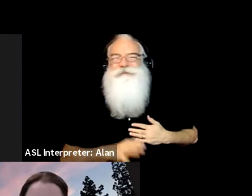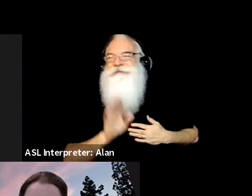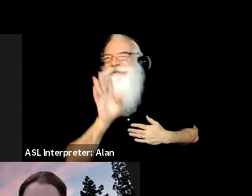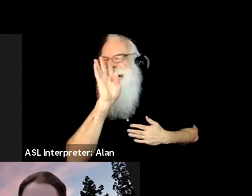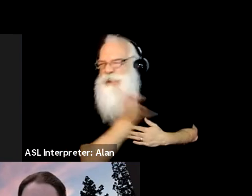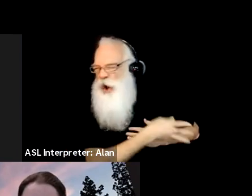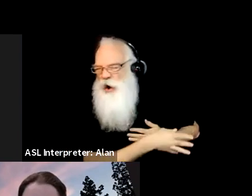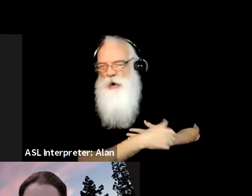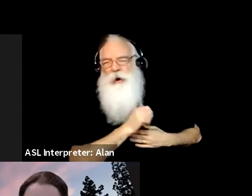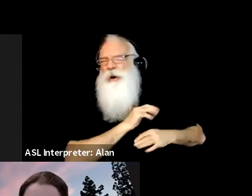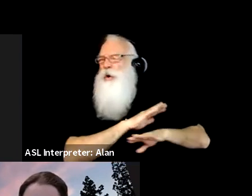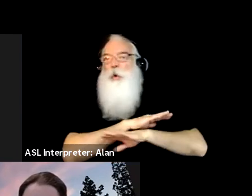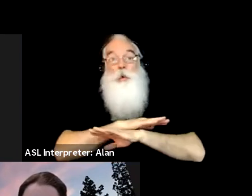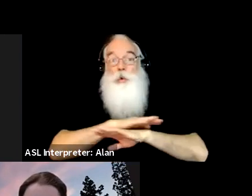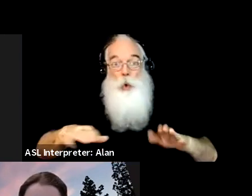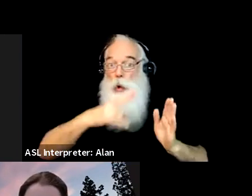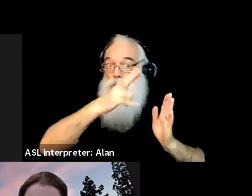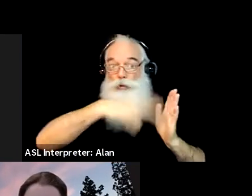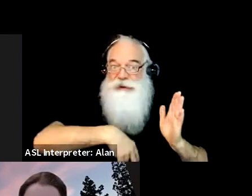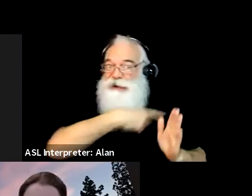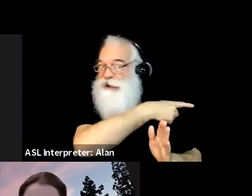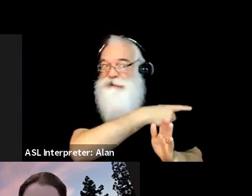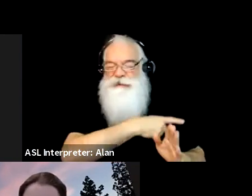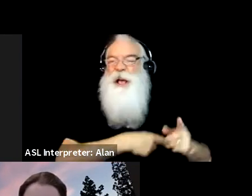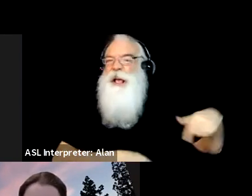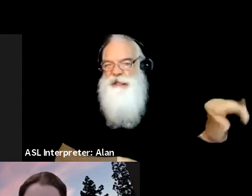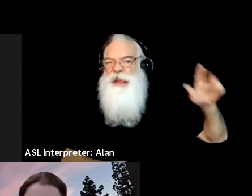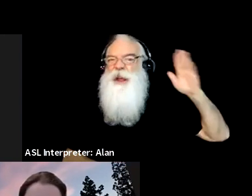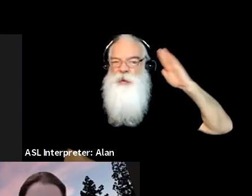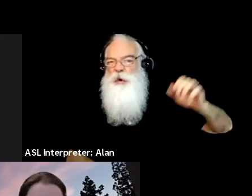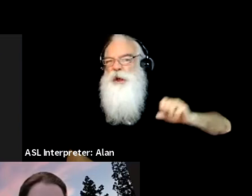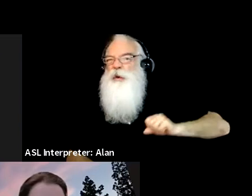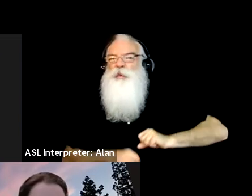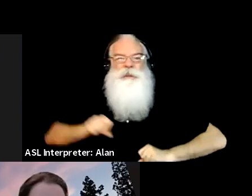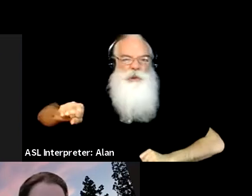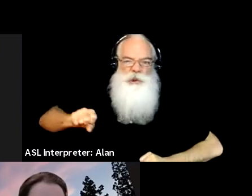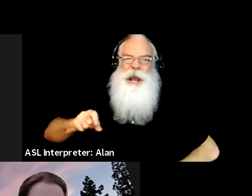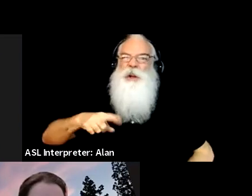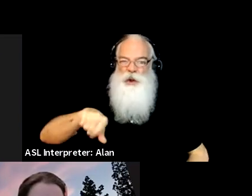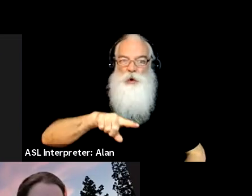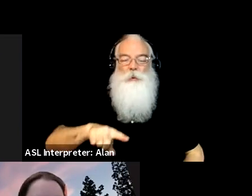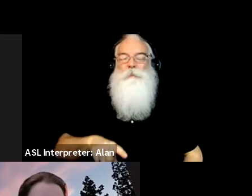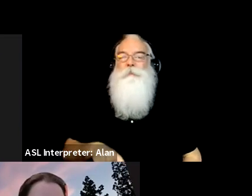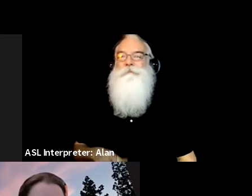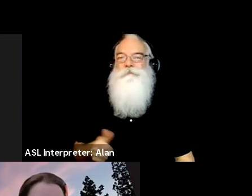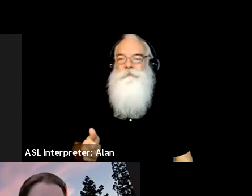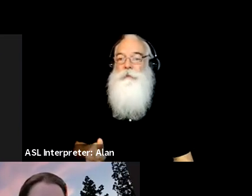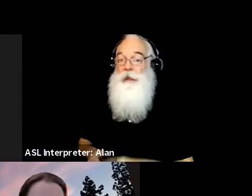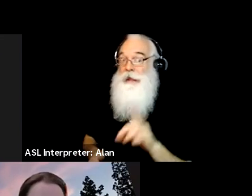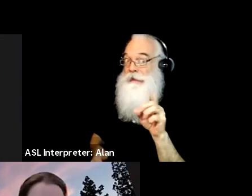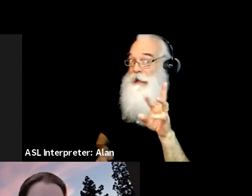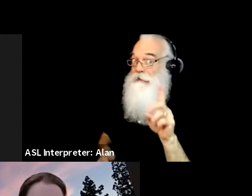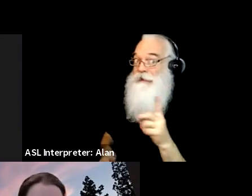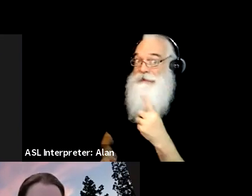and keep trying and you're going to get rejections. Yeah. Do, do the work that only you can do. Okay.